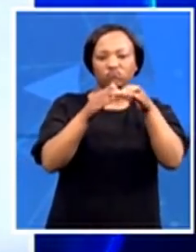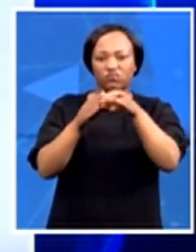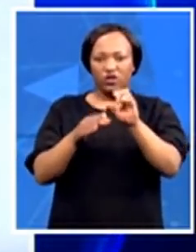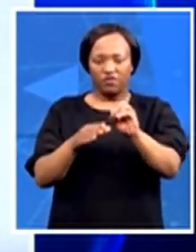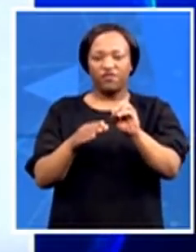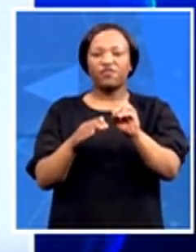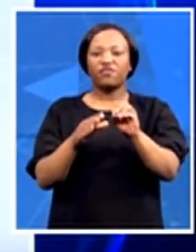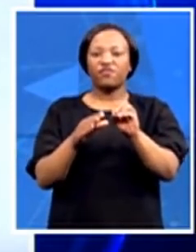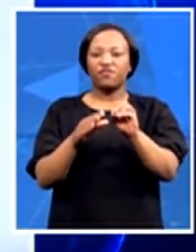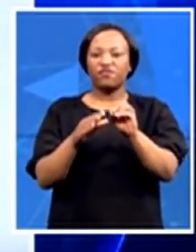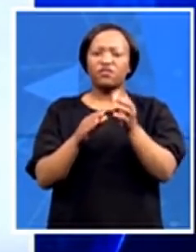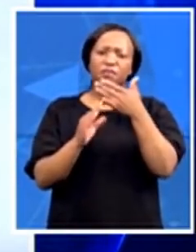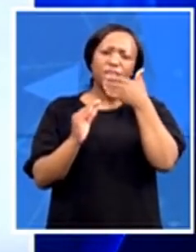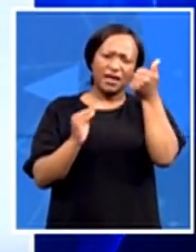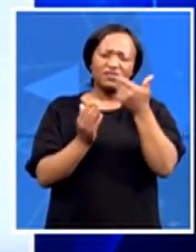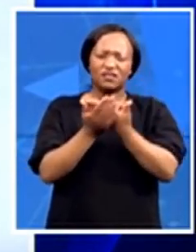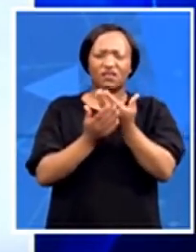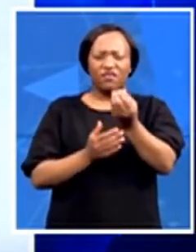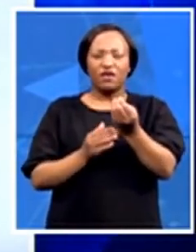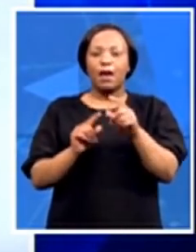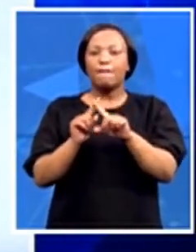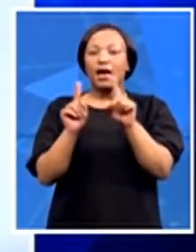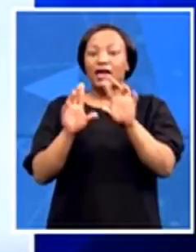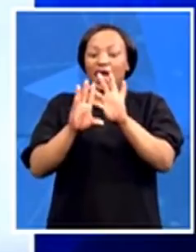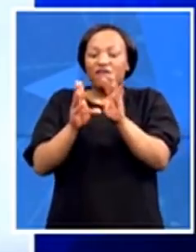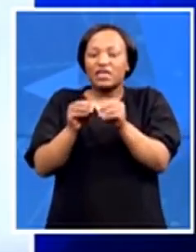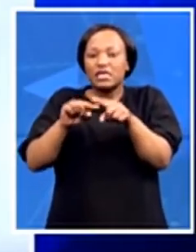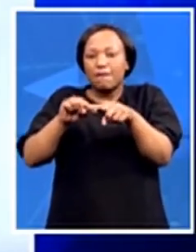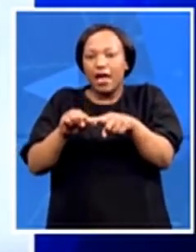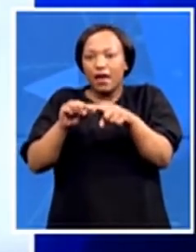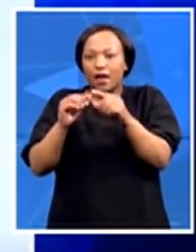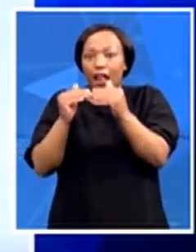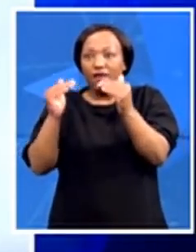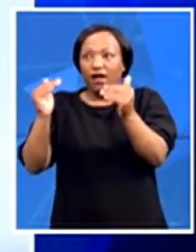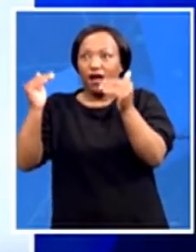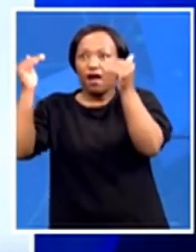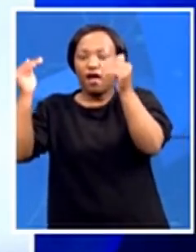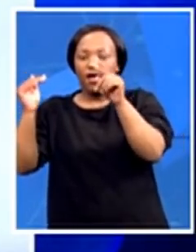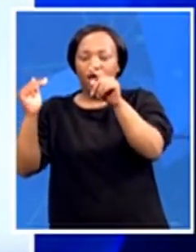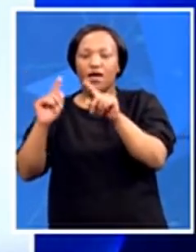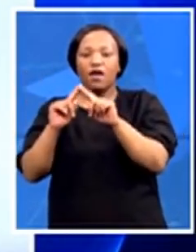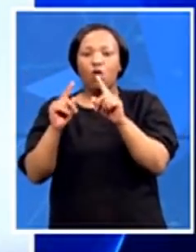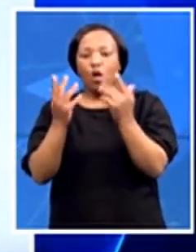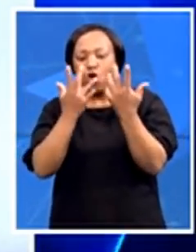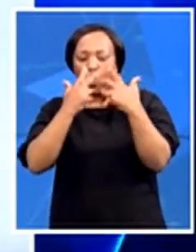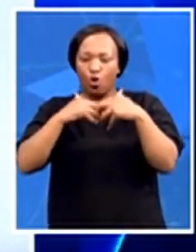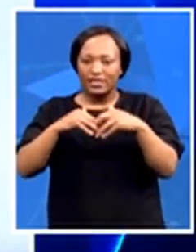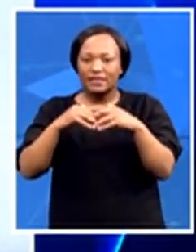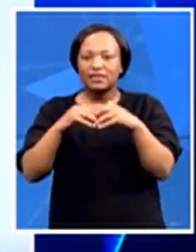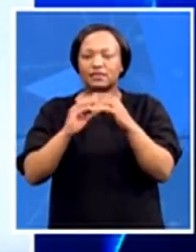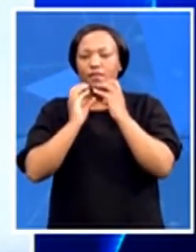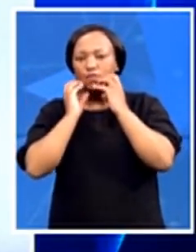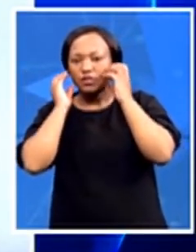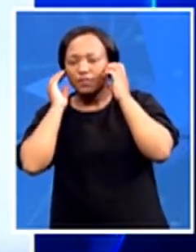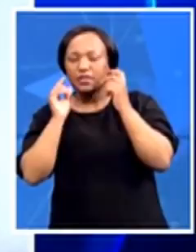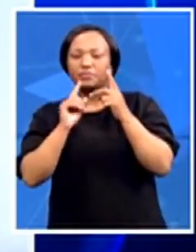everything depends on what happens at the highest levels, what happens in terms of coordination between Mozambique, Rwanda and Africa and Botswana, and